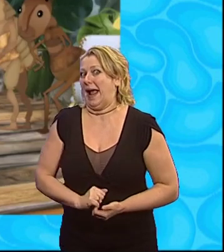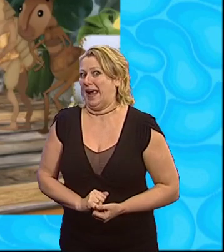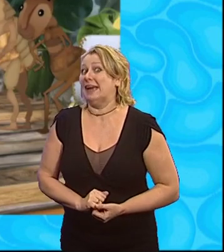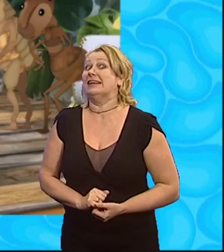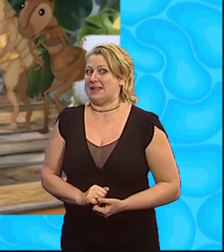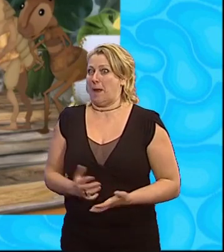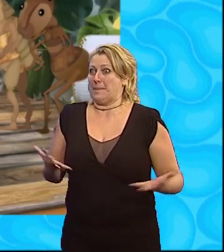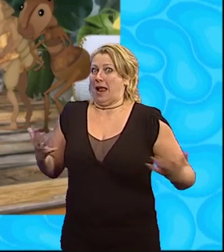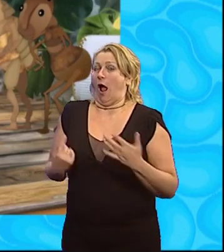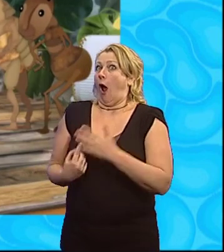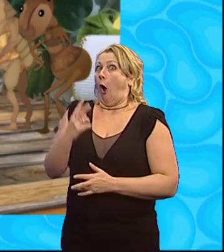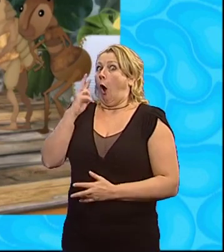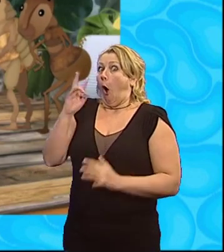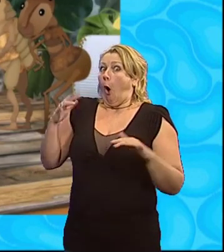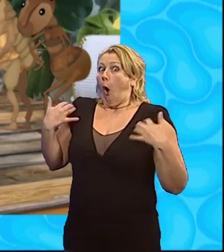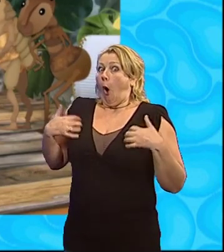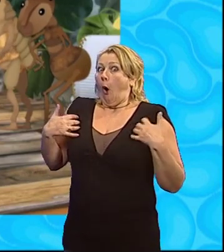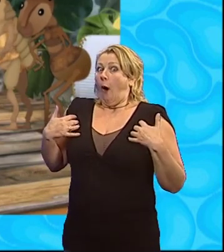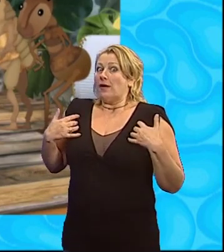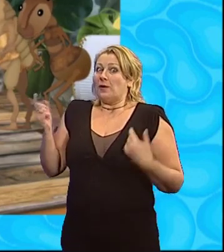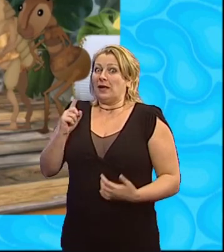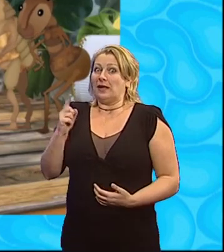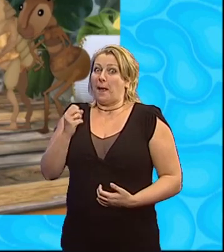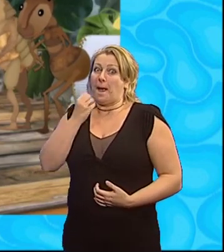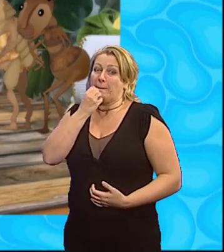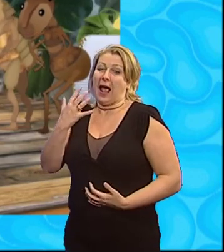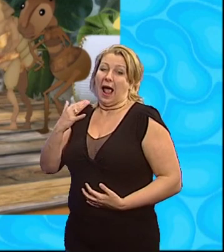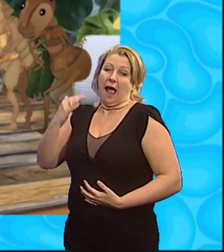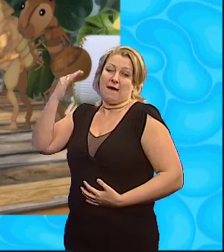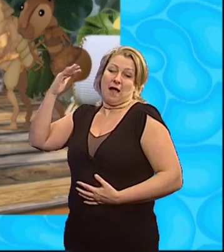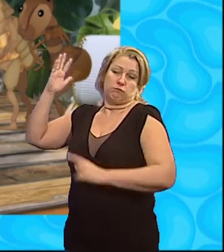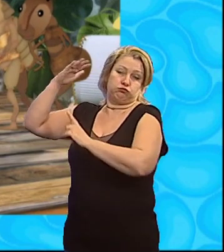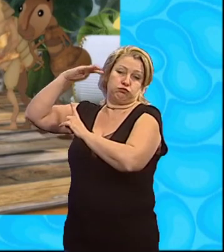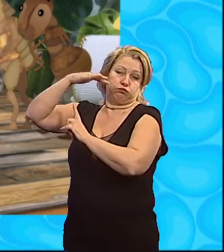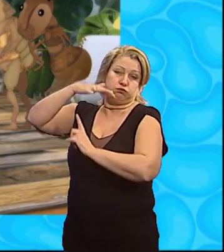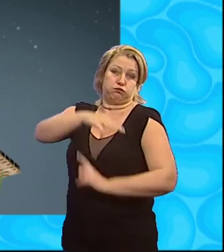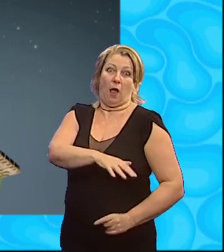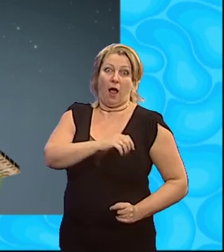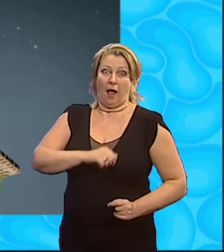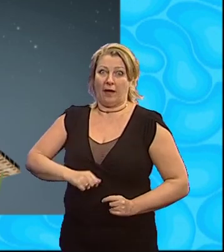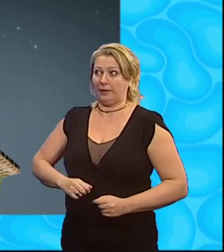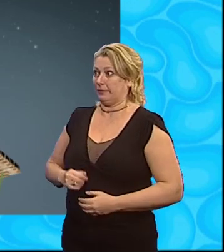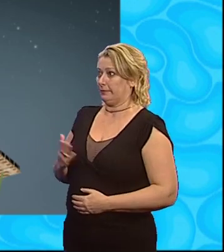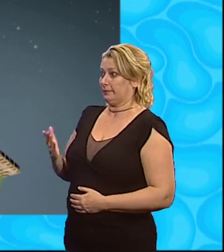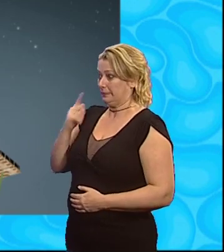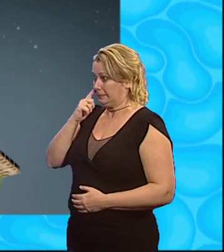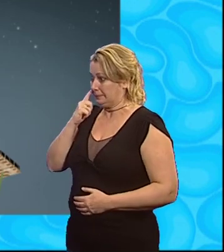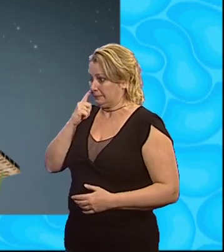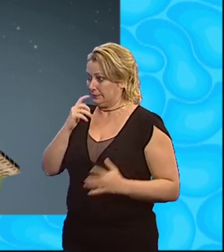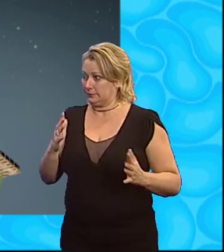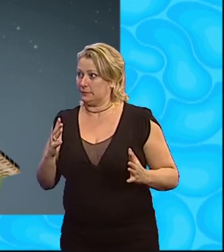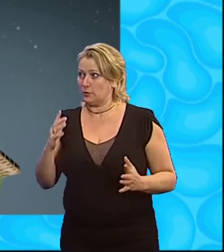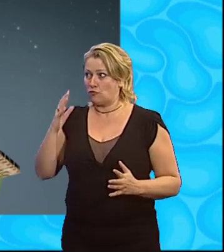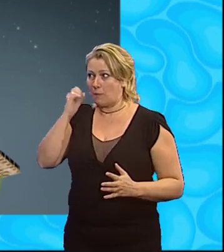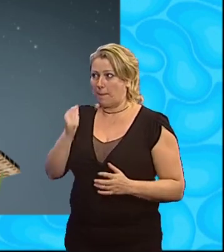We have a great stunt for you this evening. It is called The Amazing High Flyer Stunt. Okay, Ken. Just